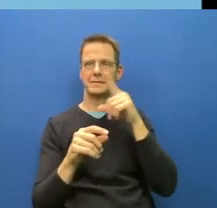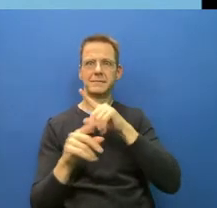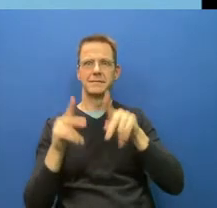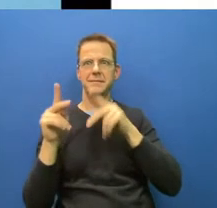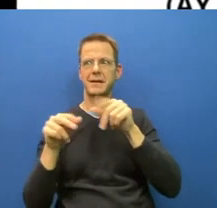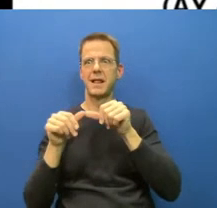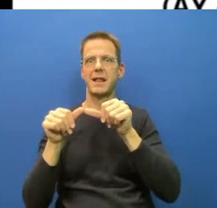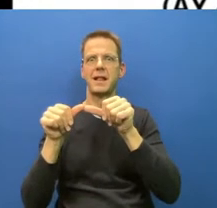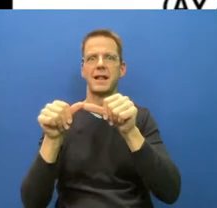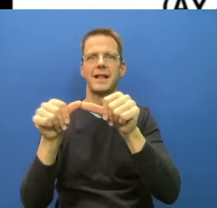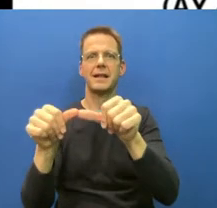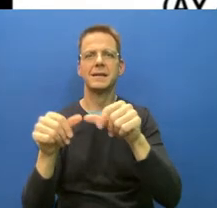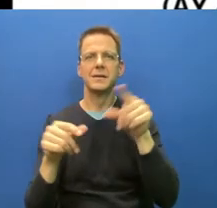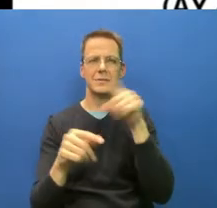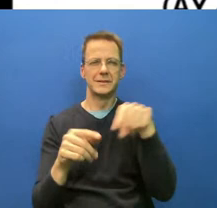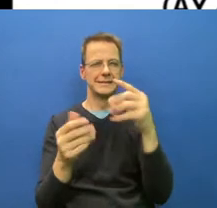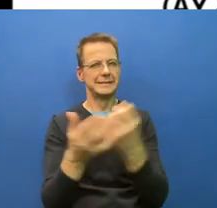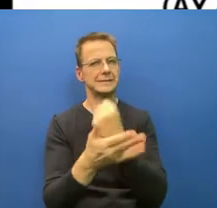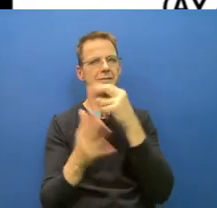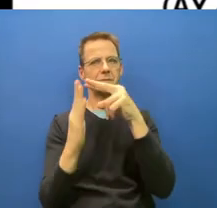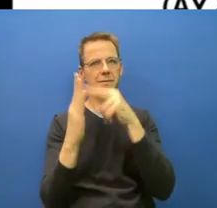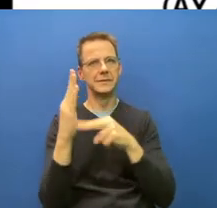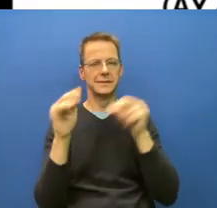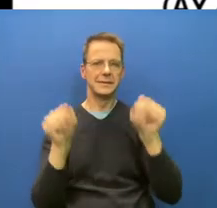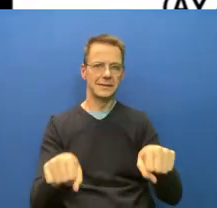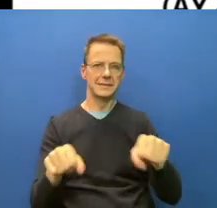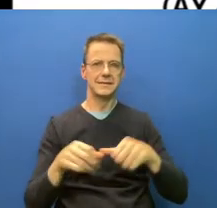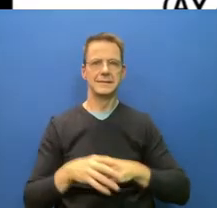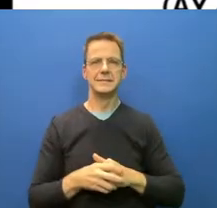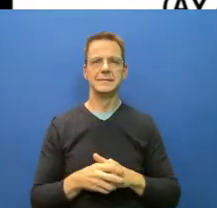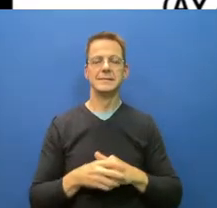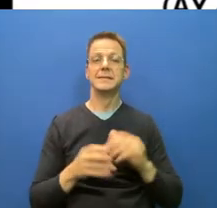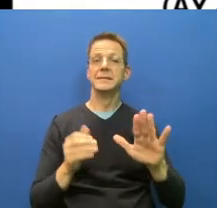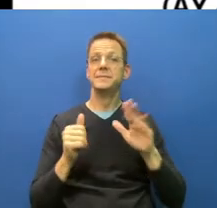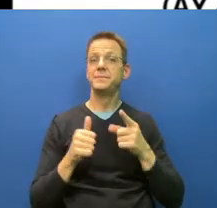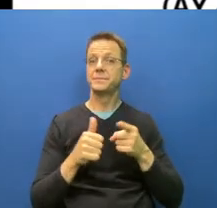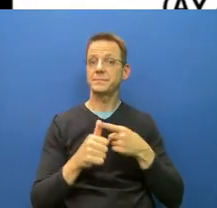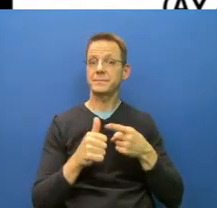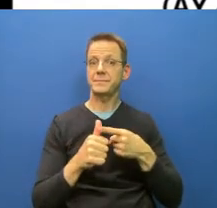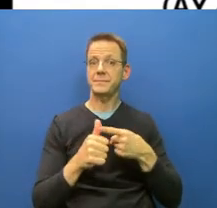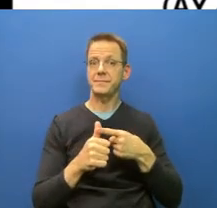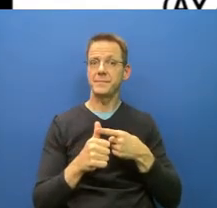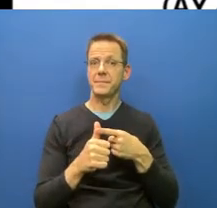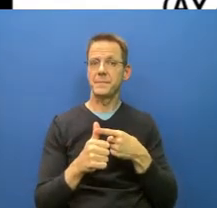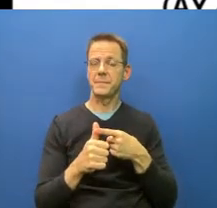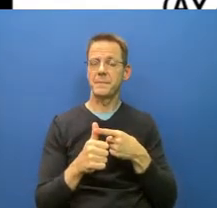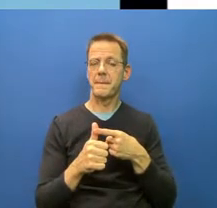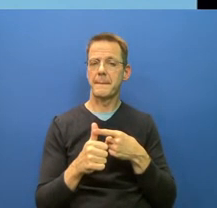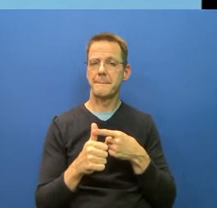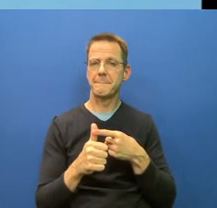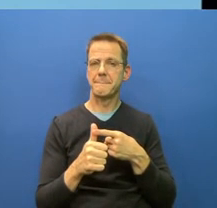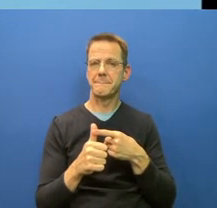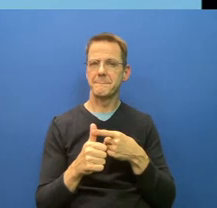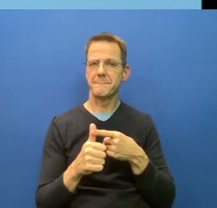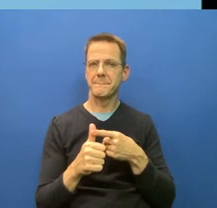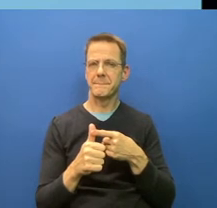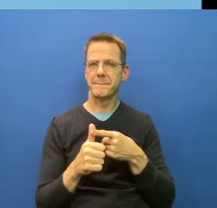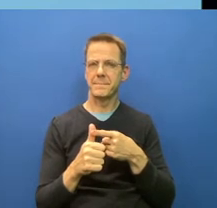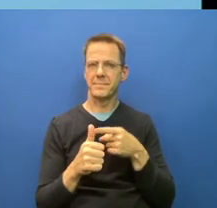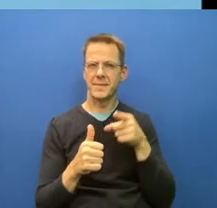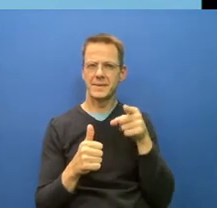The first one is there's no evidence that the virus is evolving in a benign direction. The variant that sweep the world since